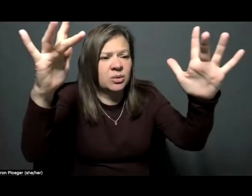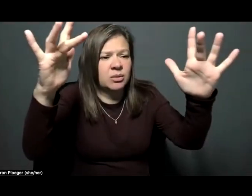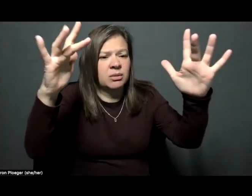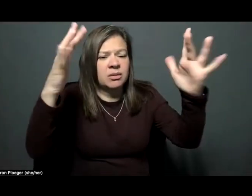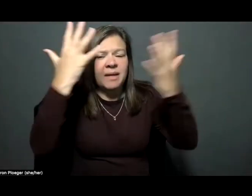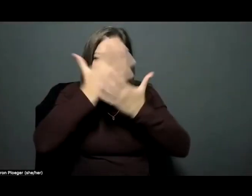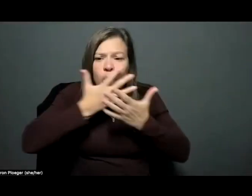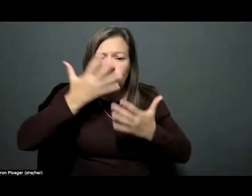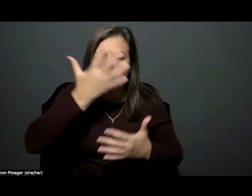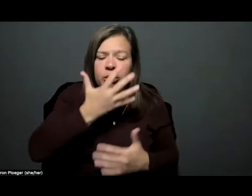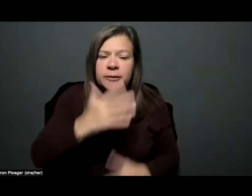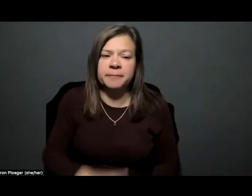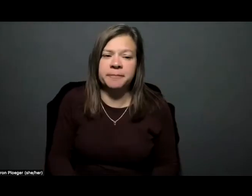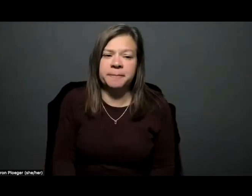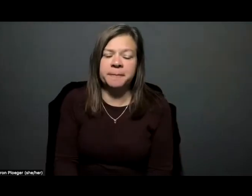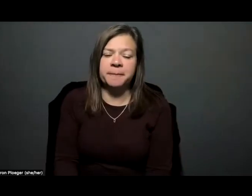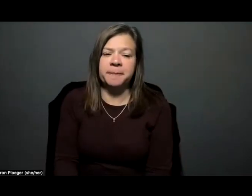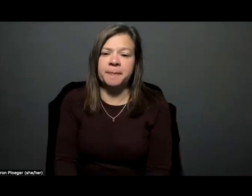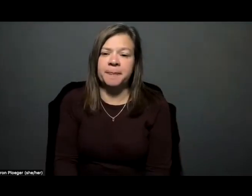was.